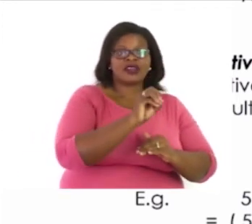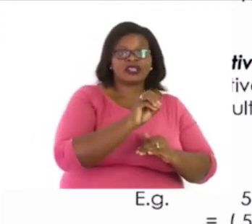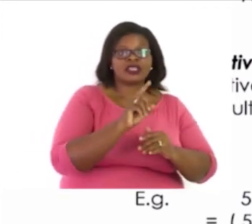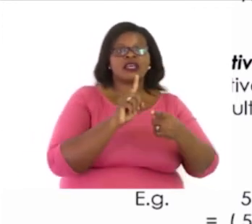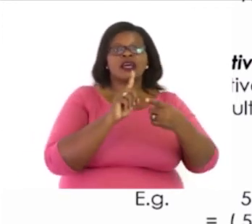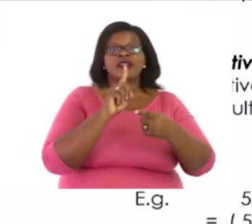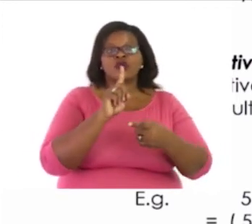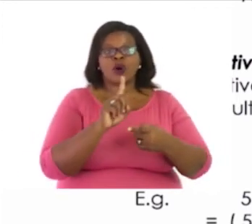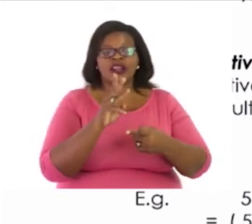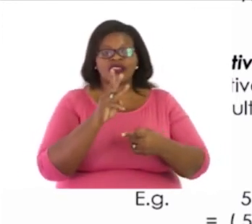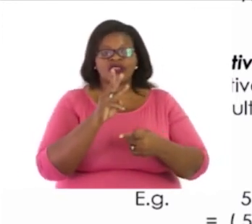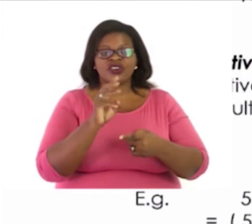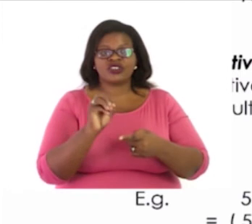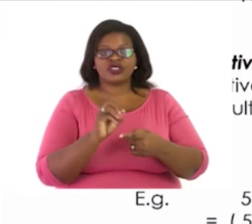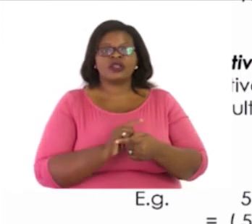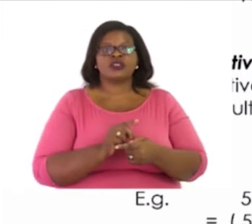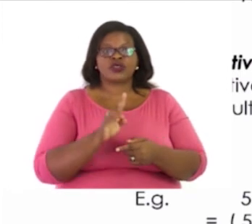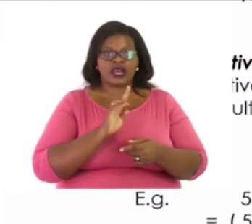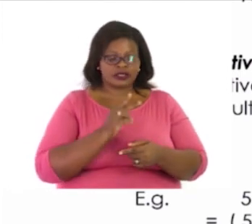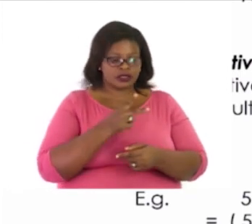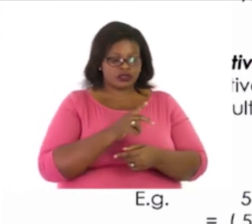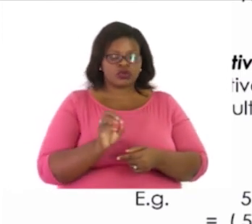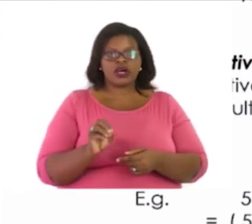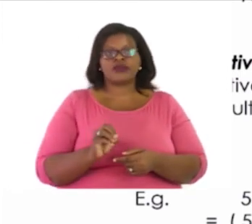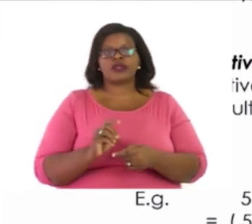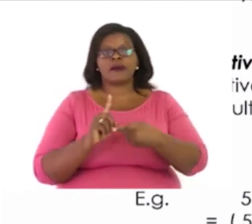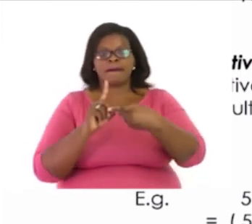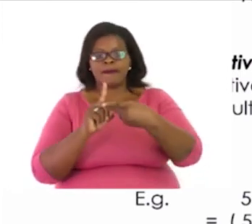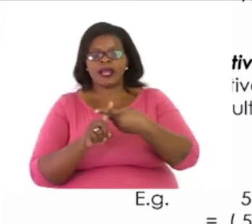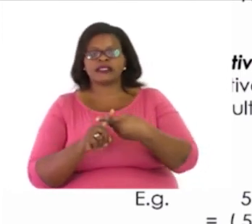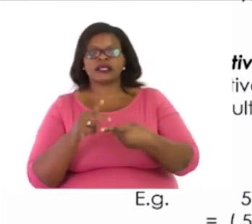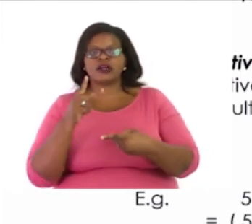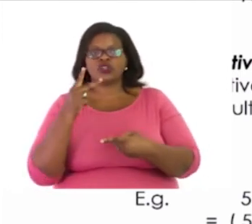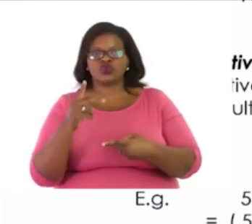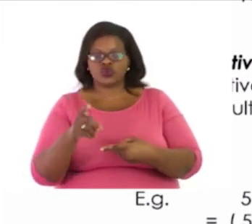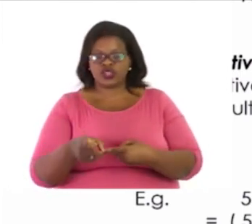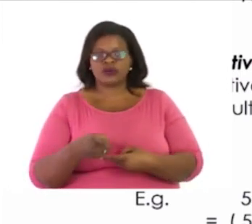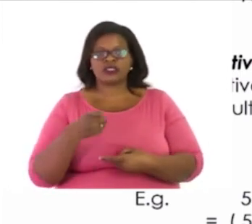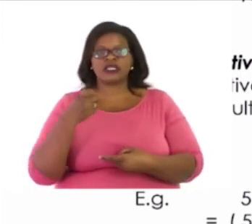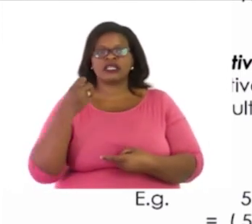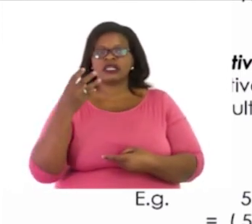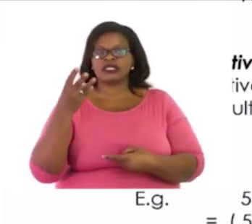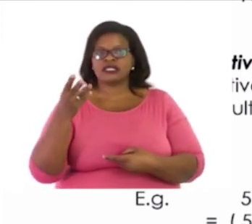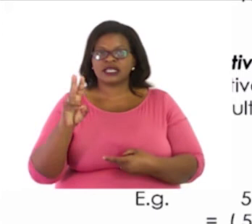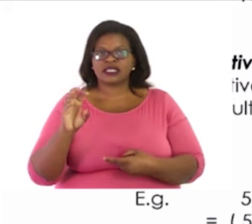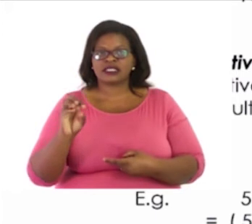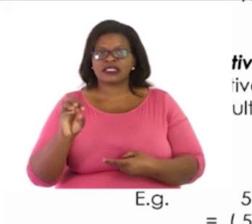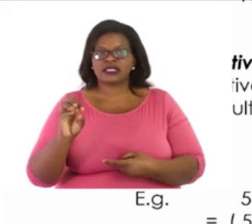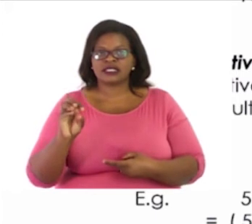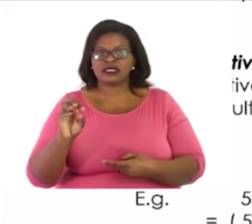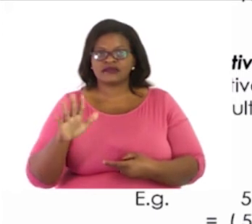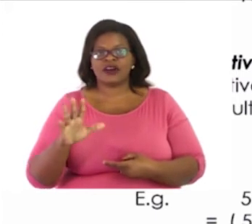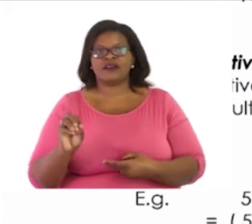130, that will give me 200. And 200 is a multiple of 100 plus